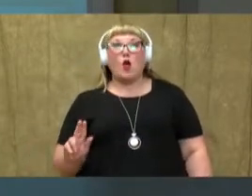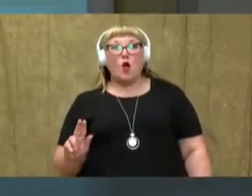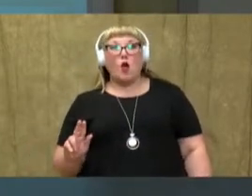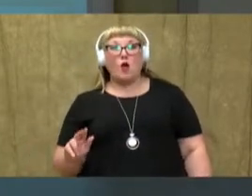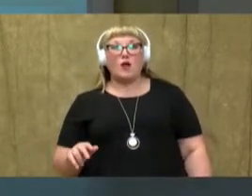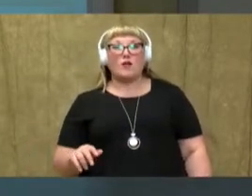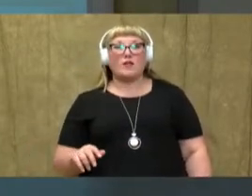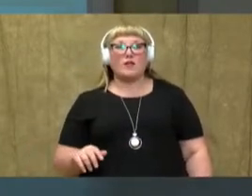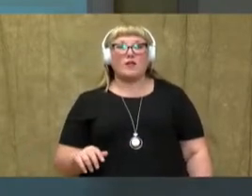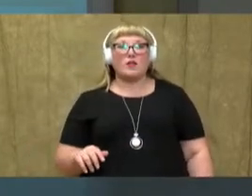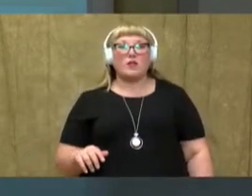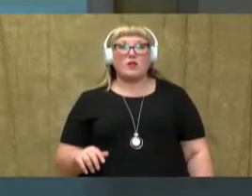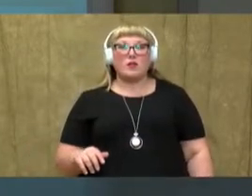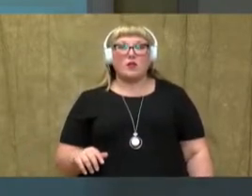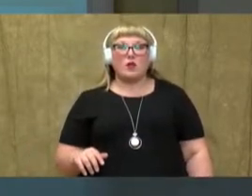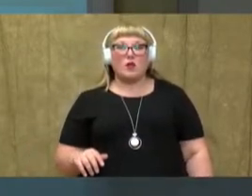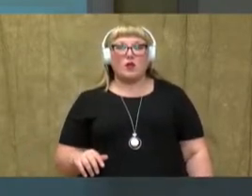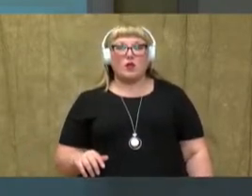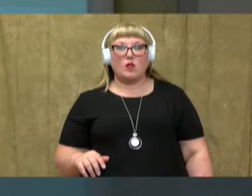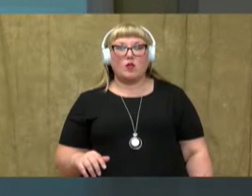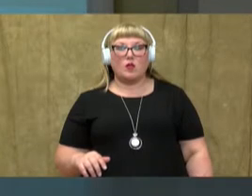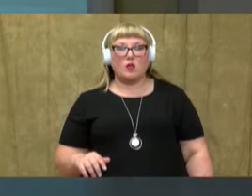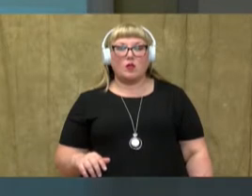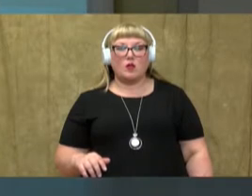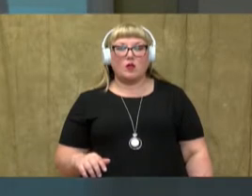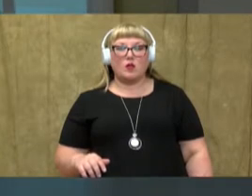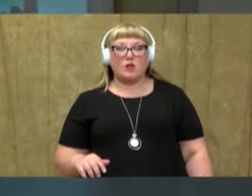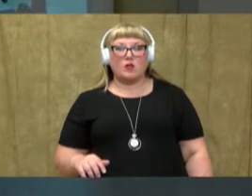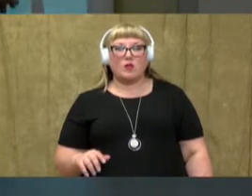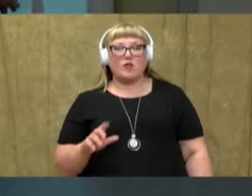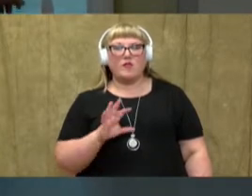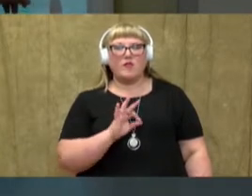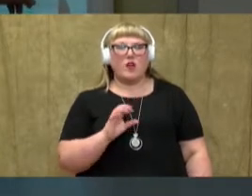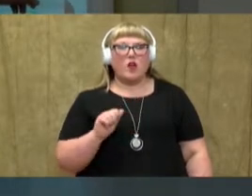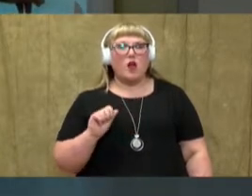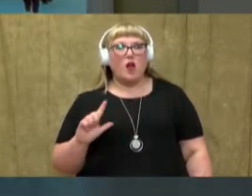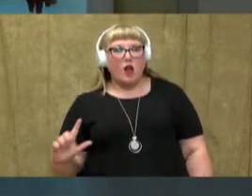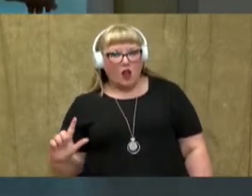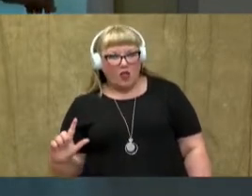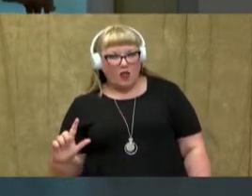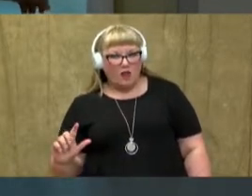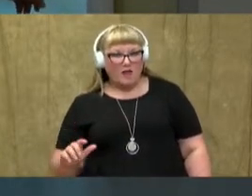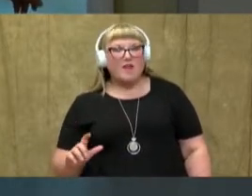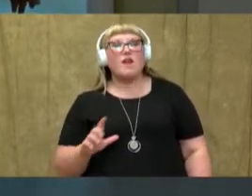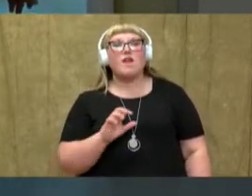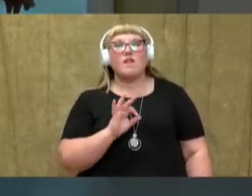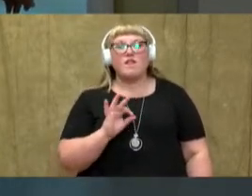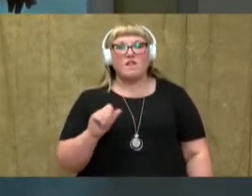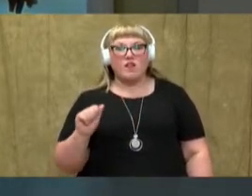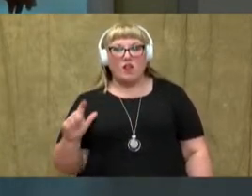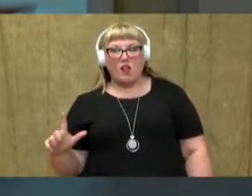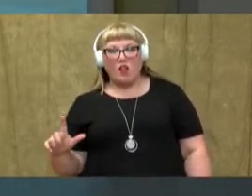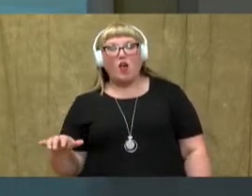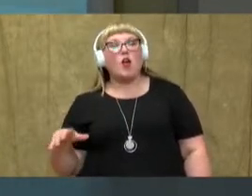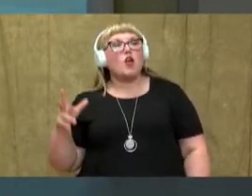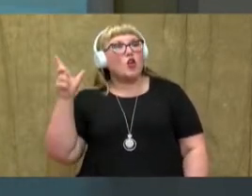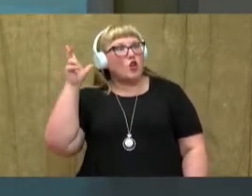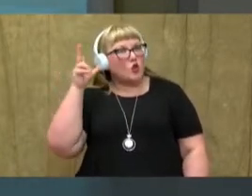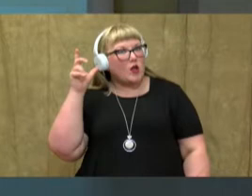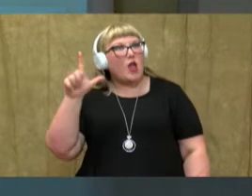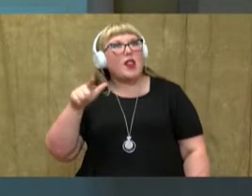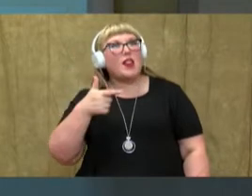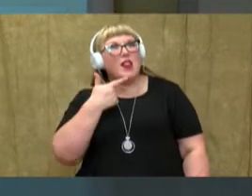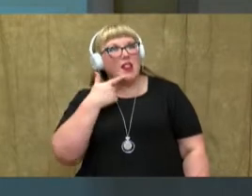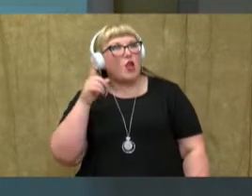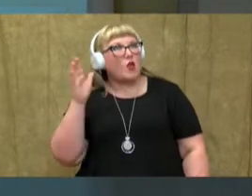that aww at the end. Aww. Listen. F-aww. You hear that aww? So